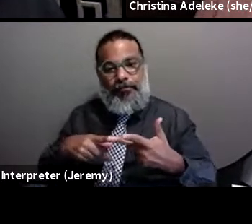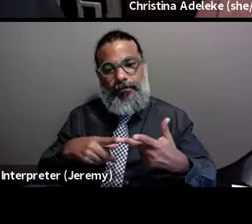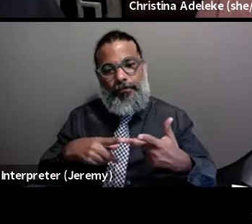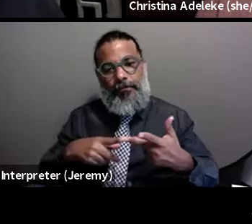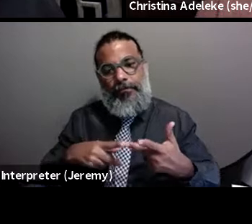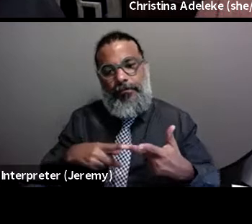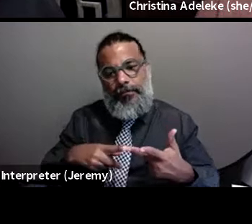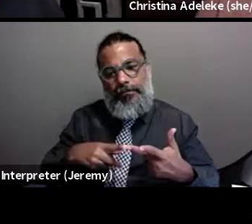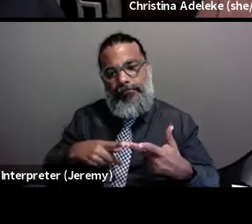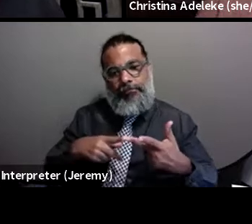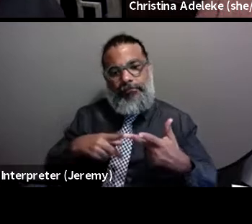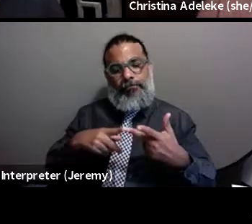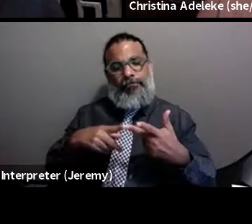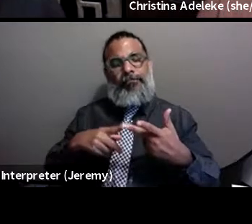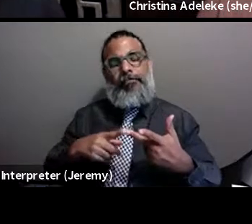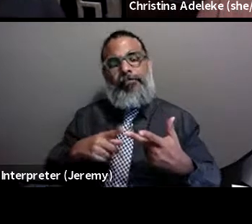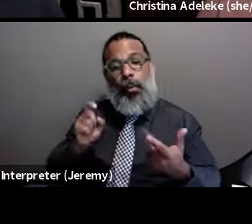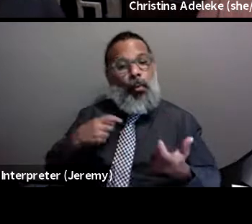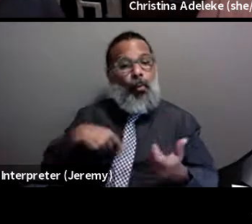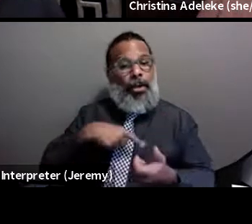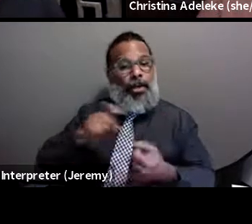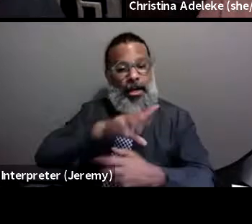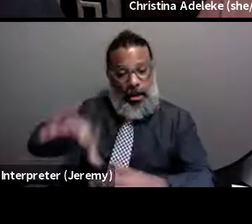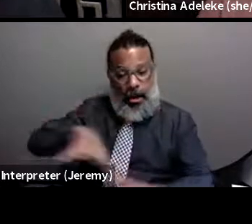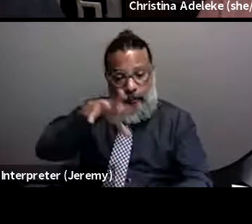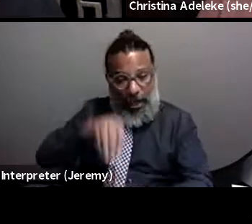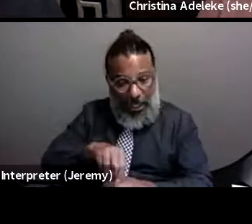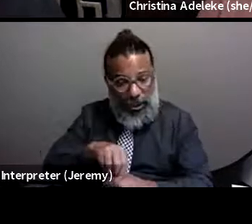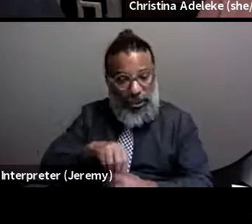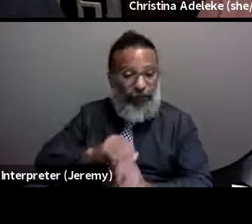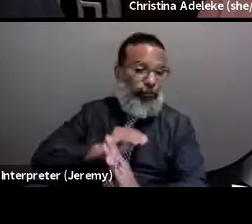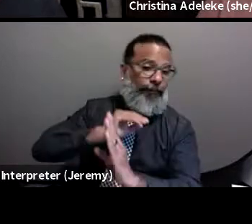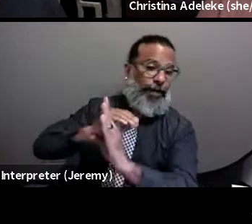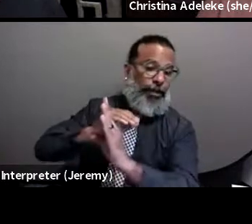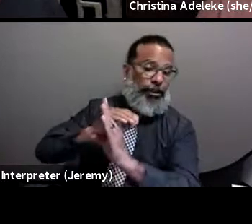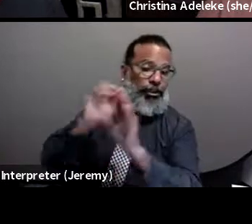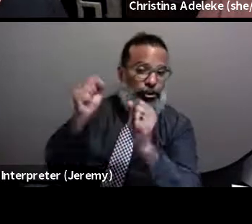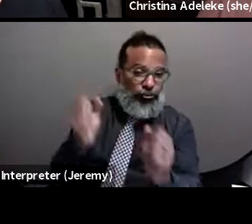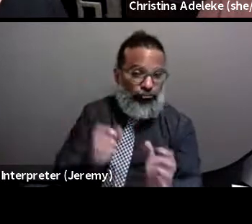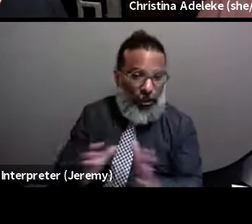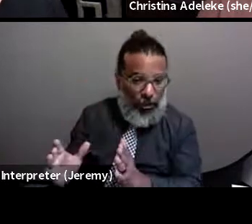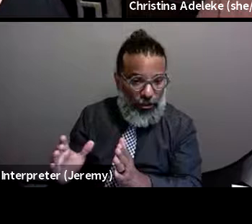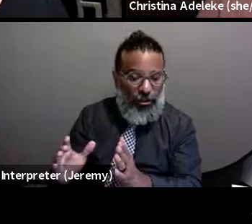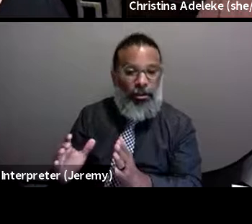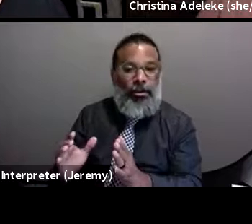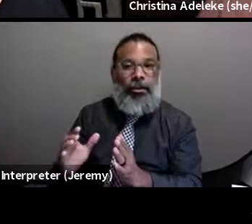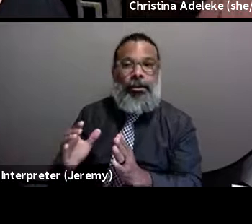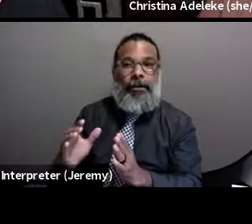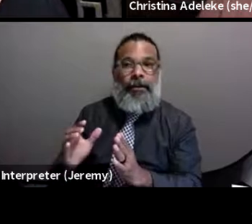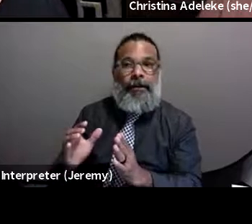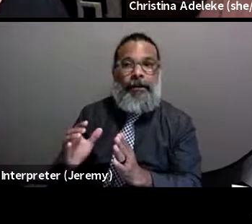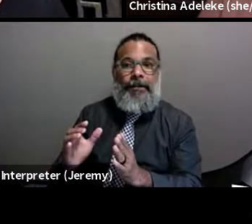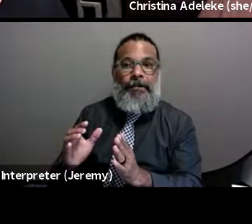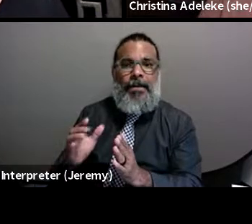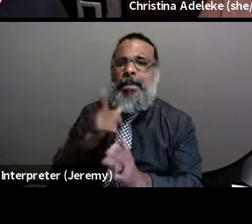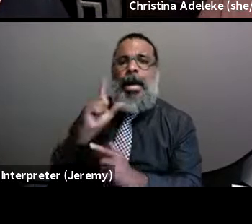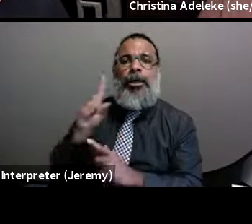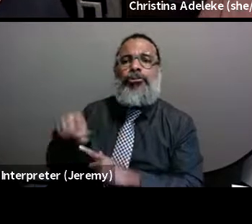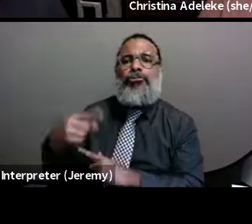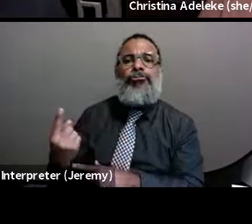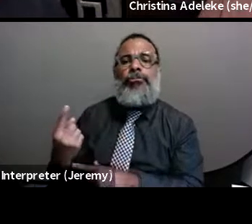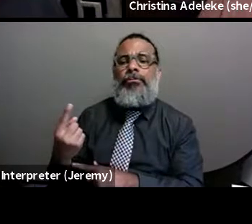a comprehensive prevention strategy that, you know, goes, you know, beyond just